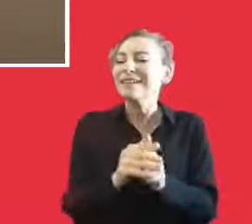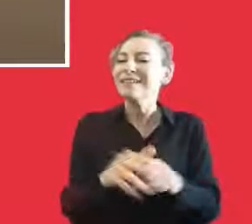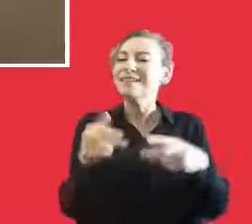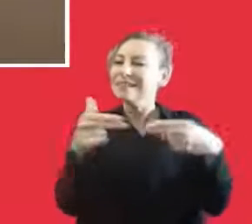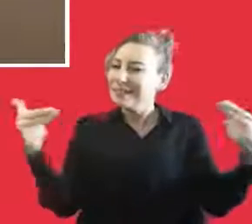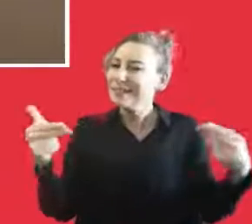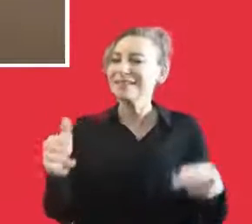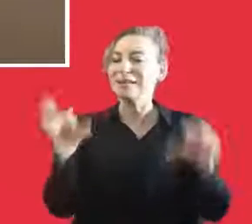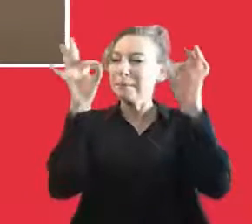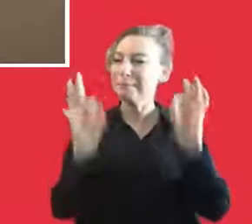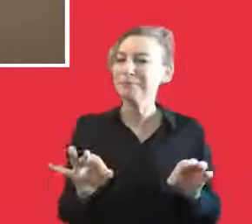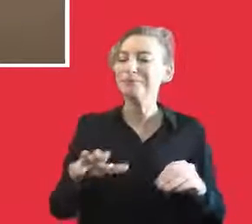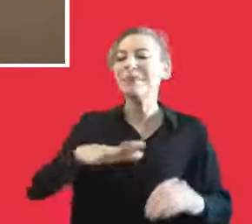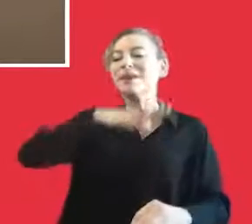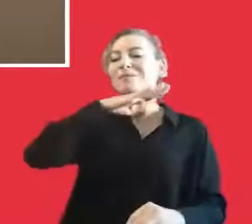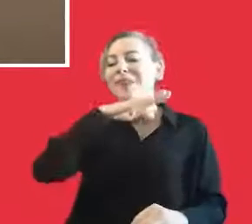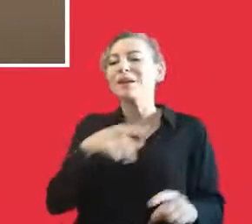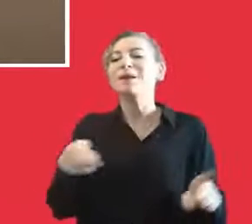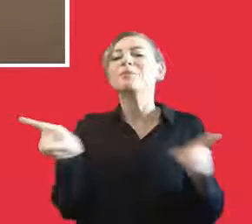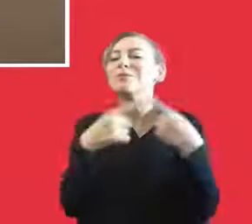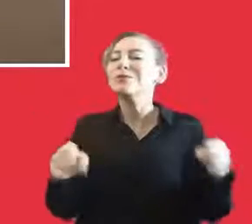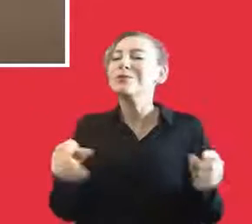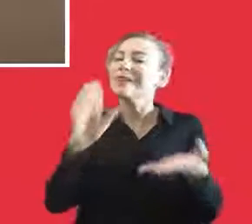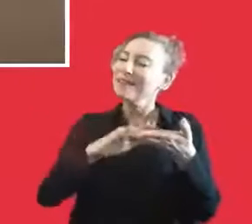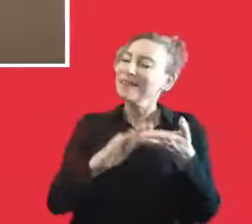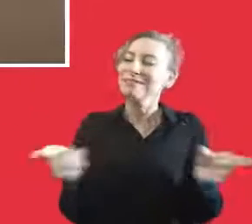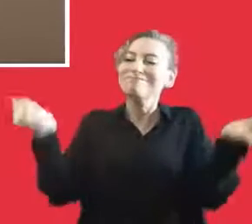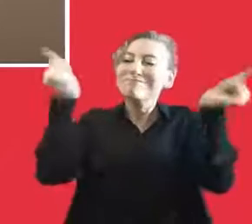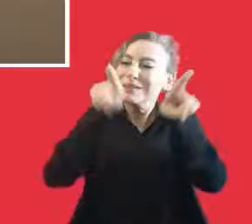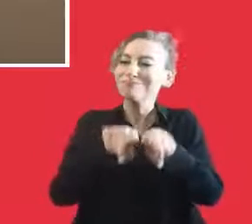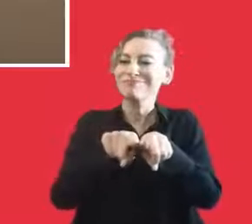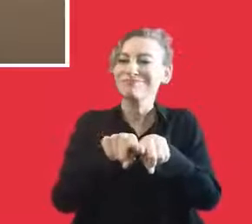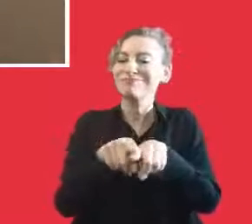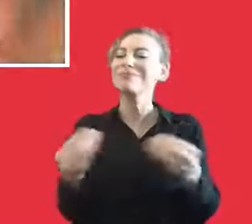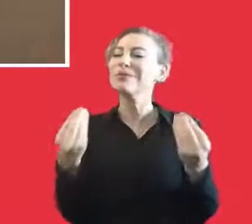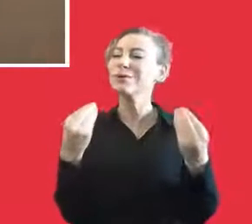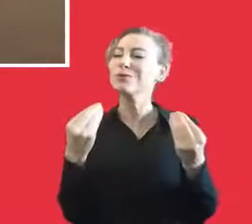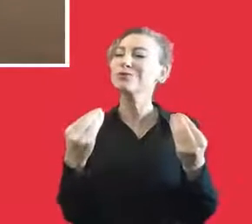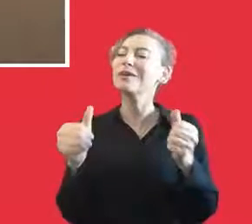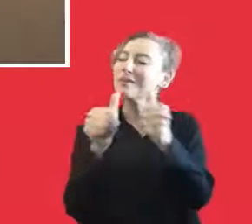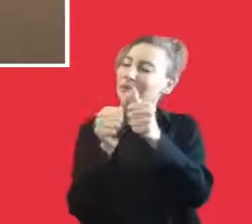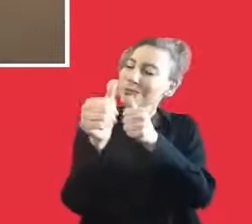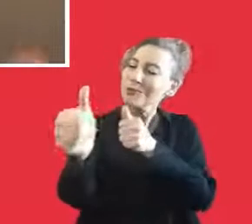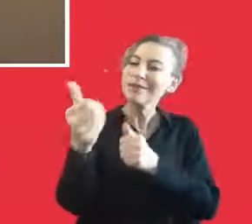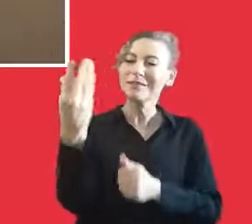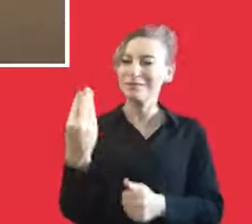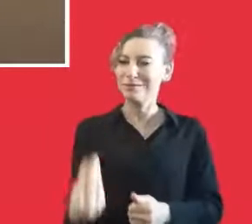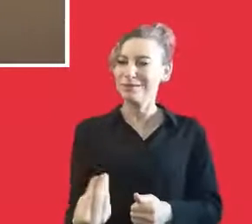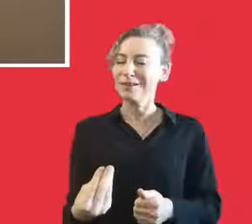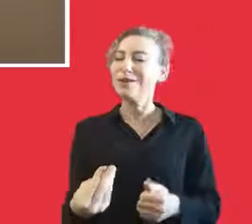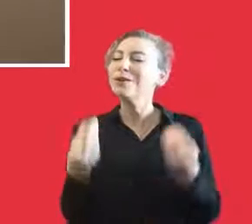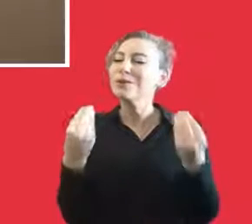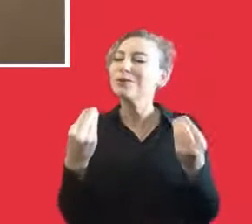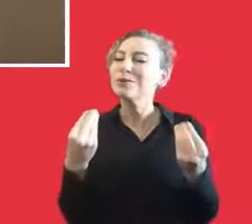series in foreign countries and here in our country, we gather with different musicians and we are performing